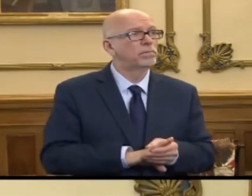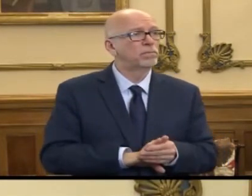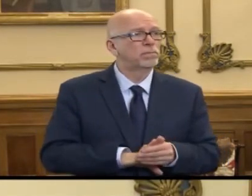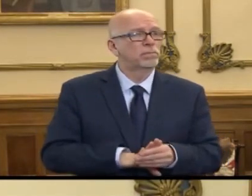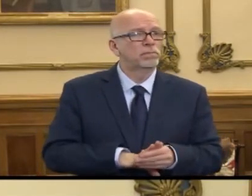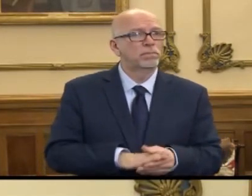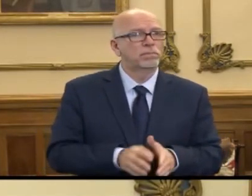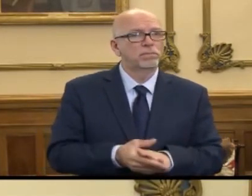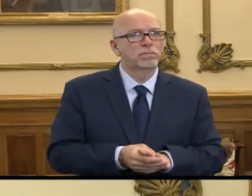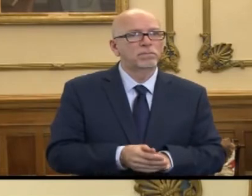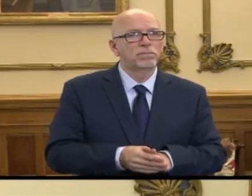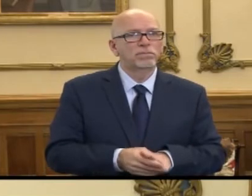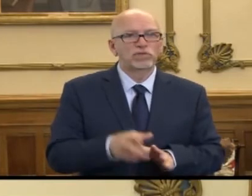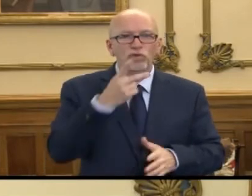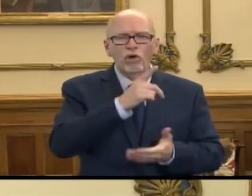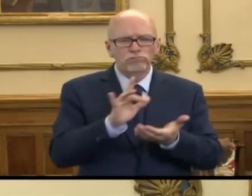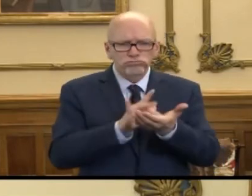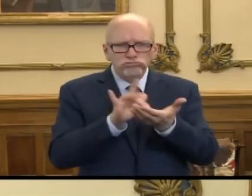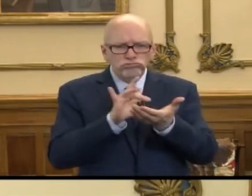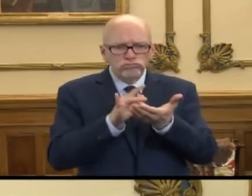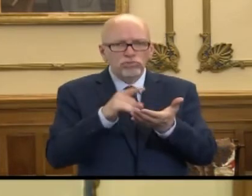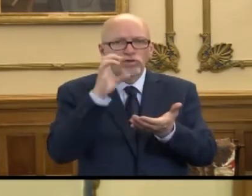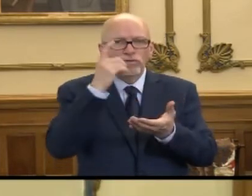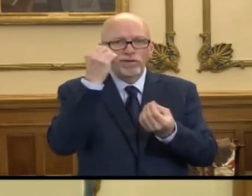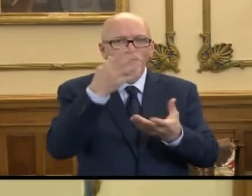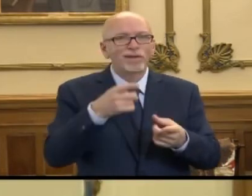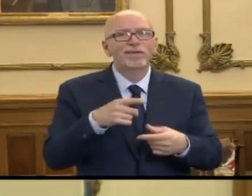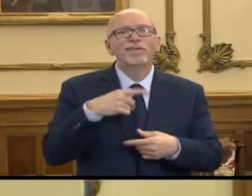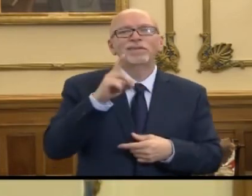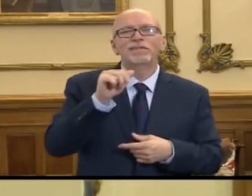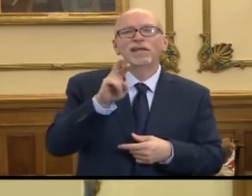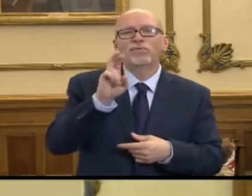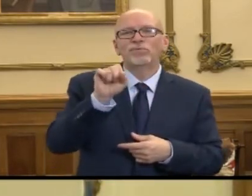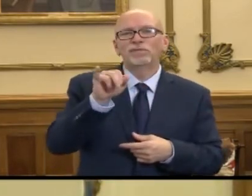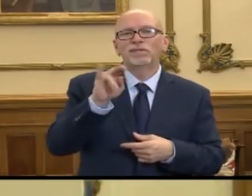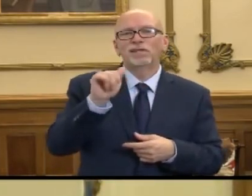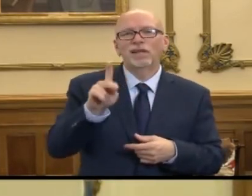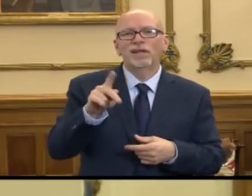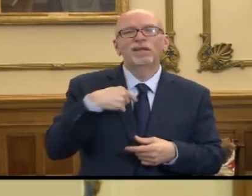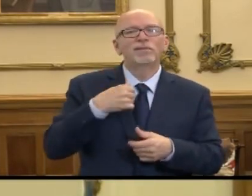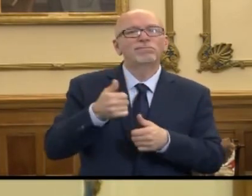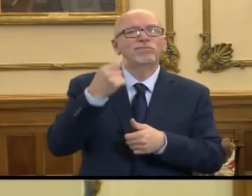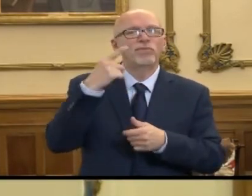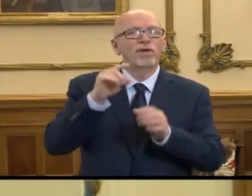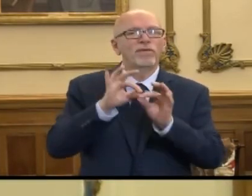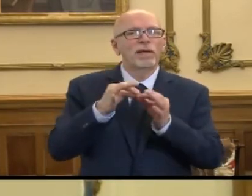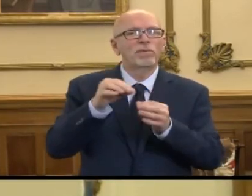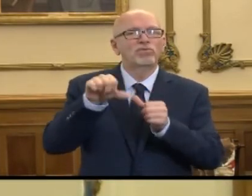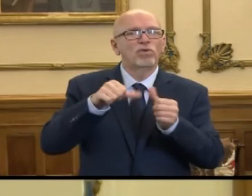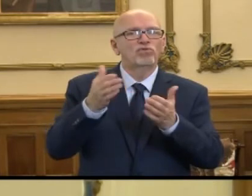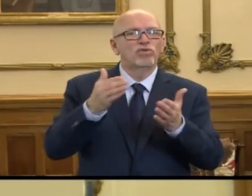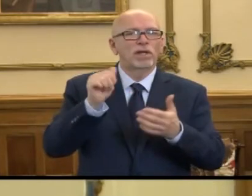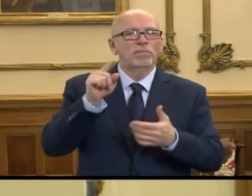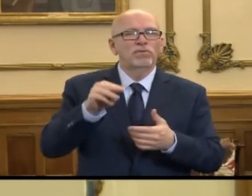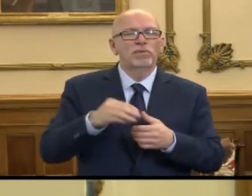I saw him over there looking at his phone. Dan Resiniak, chief medical officer for the Family Social Service Administration. So just looking